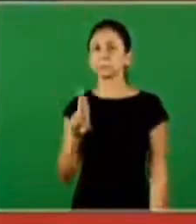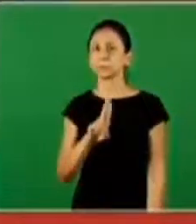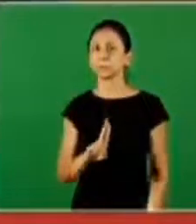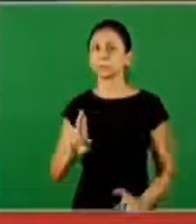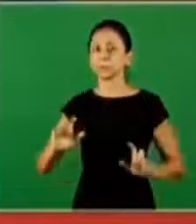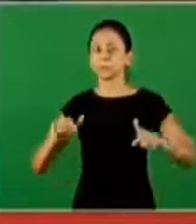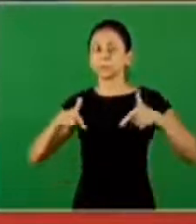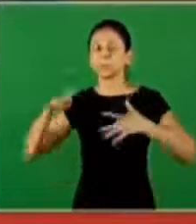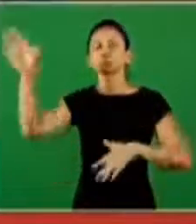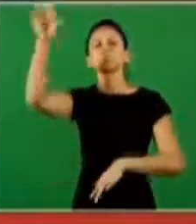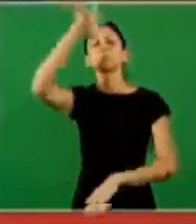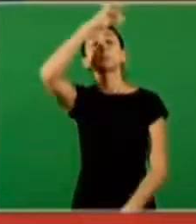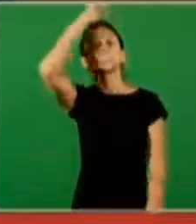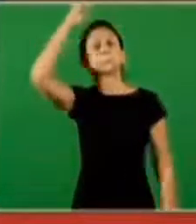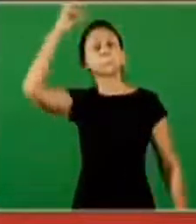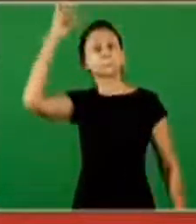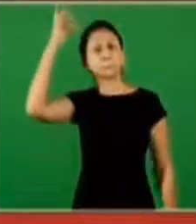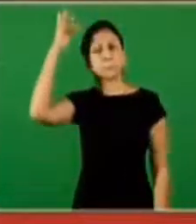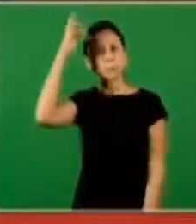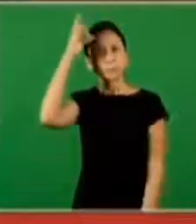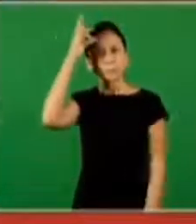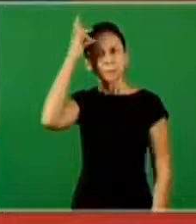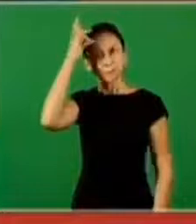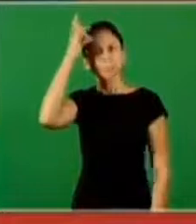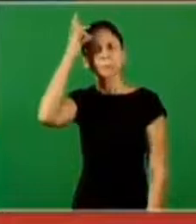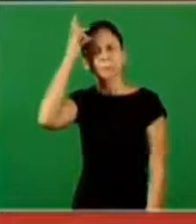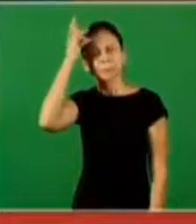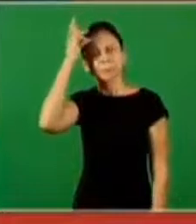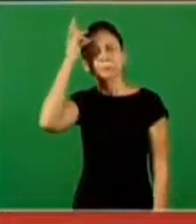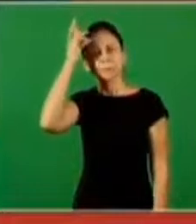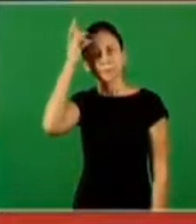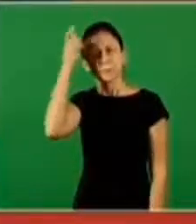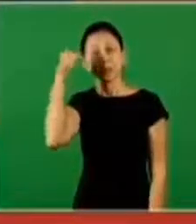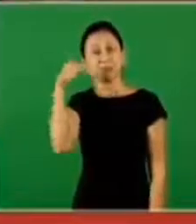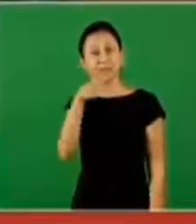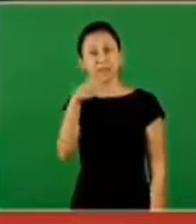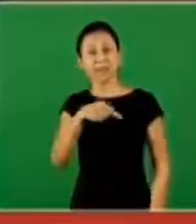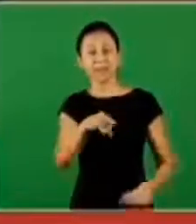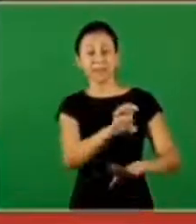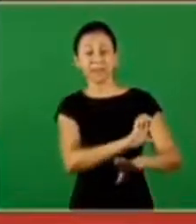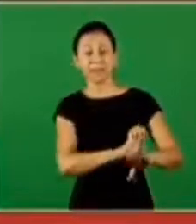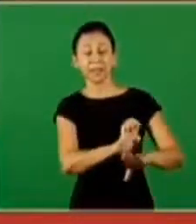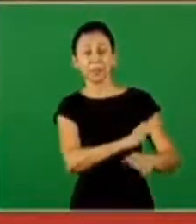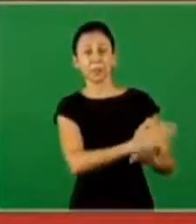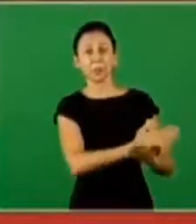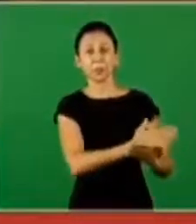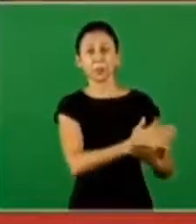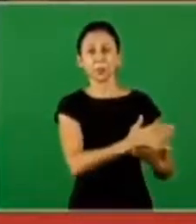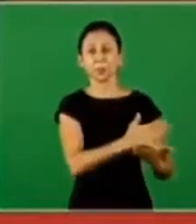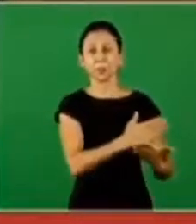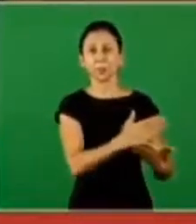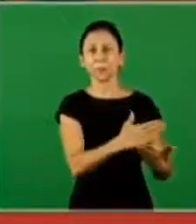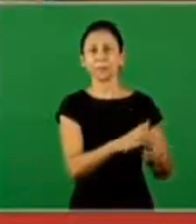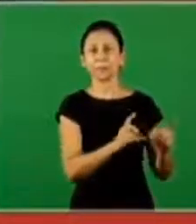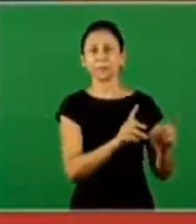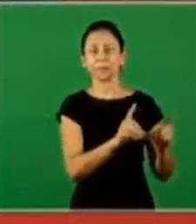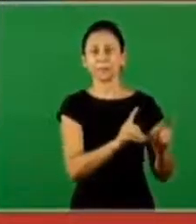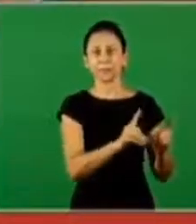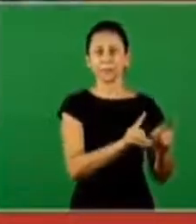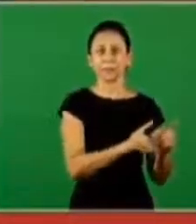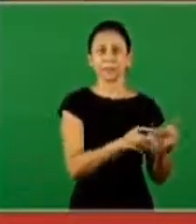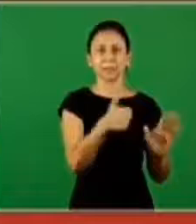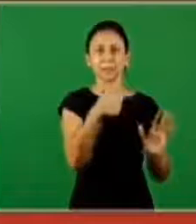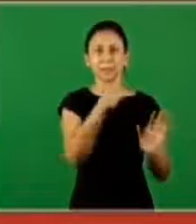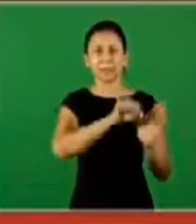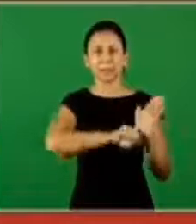manifestation of the Holy Spirit for the word that was being generated in the church of Ephesus that's why this